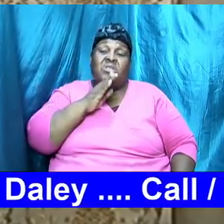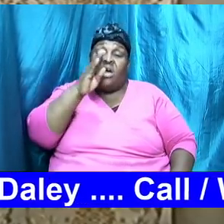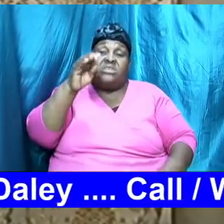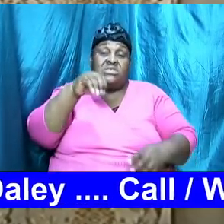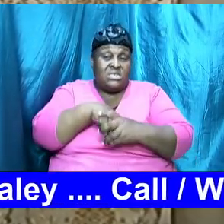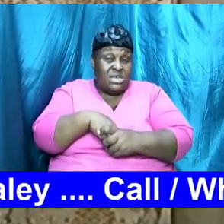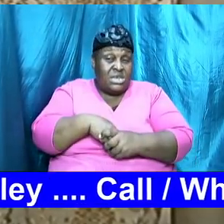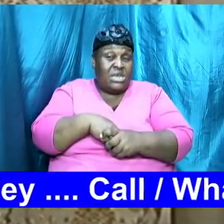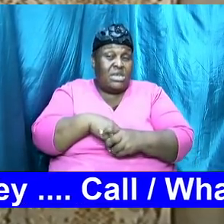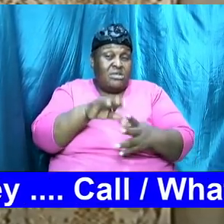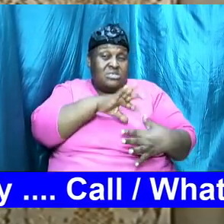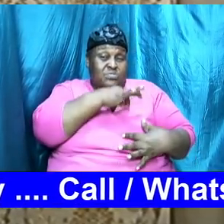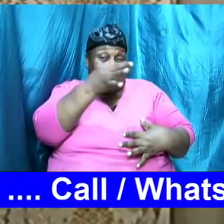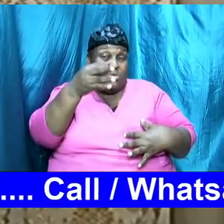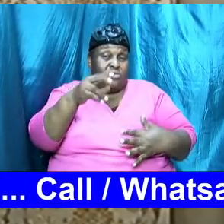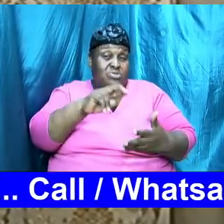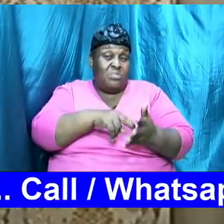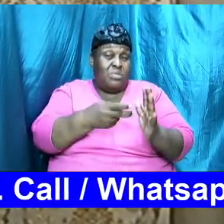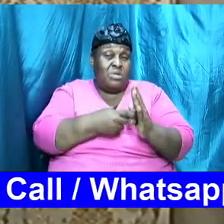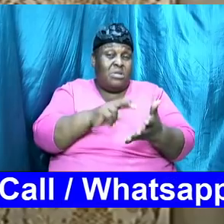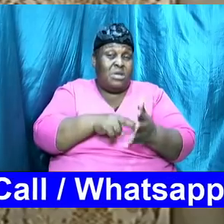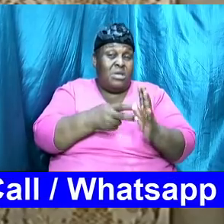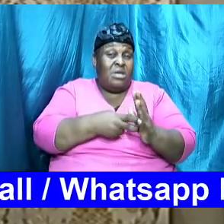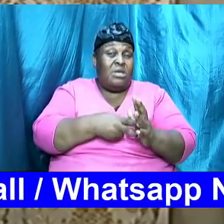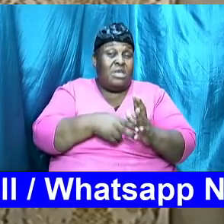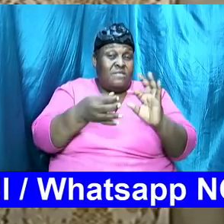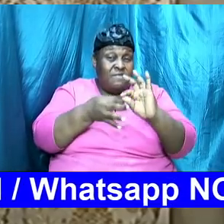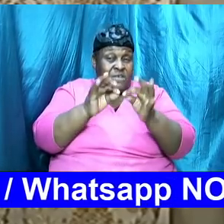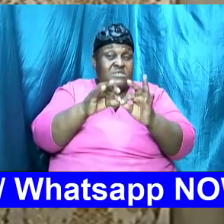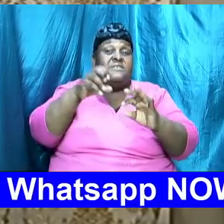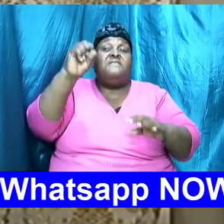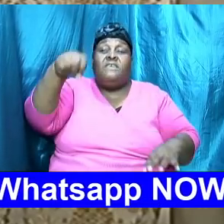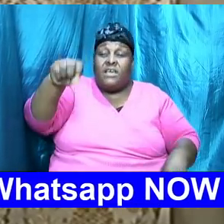spiritual meaning can it be addressed yes